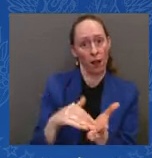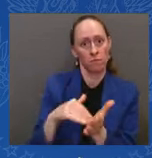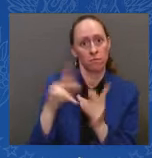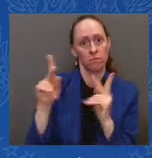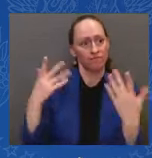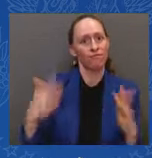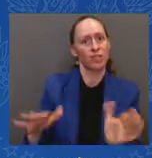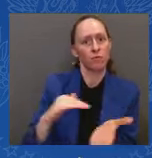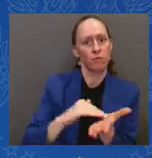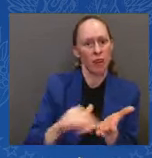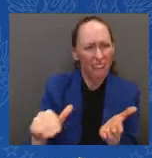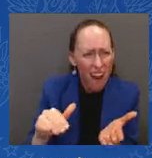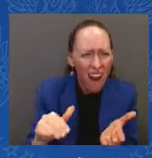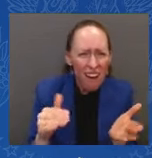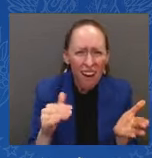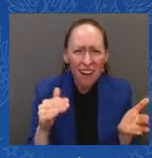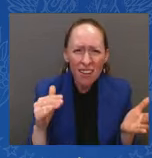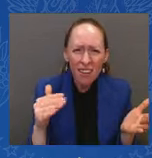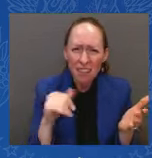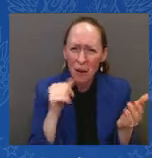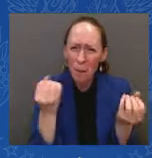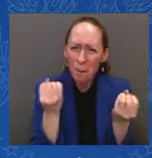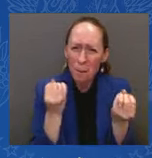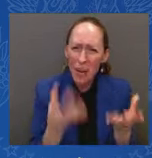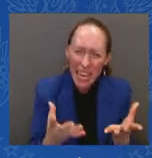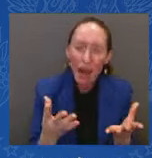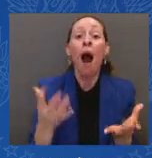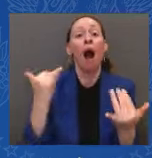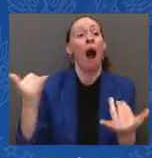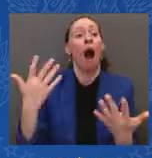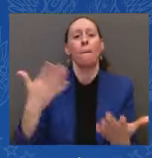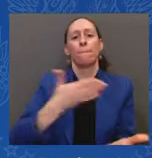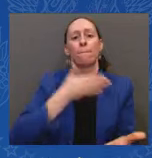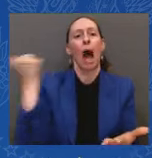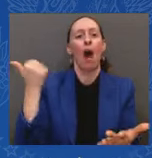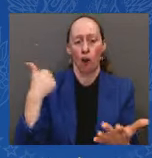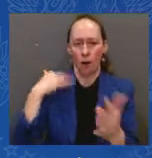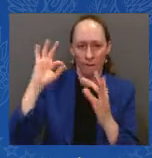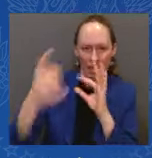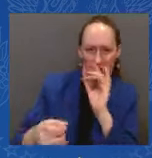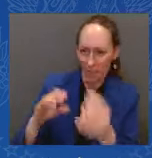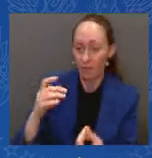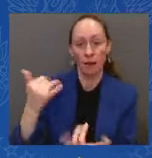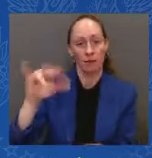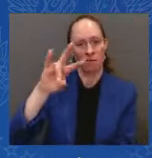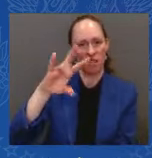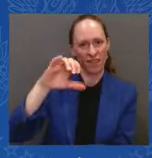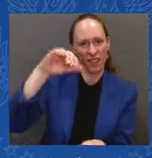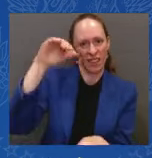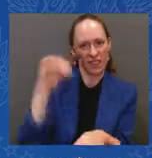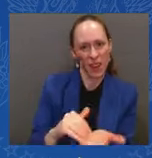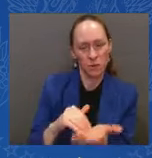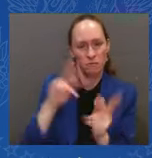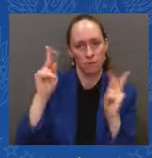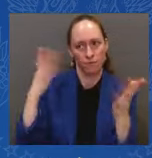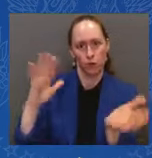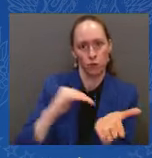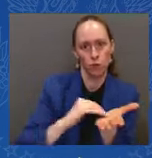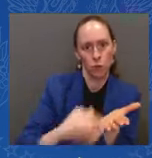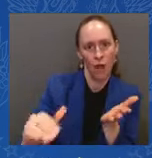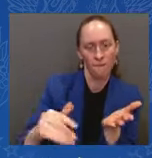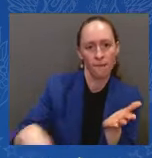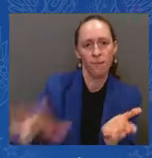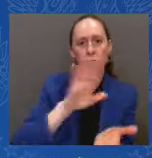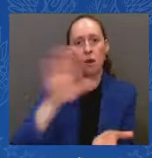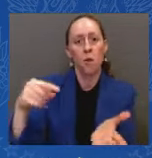day, I spoke with Tanya and Chad, a married couple in their 50s, who both work at Public High School in Milwaukee. For